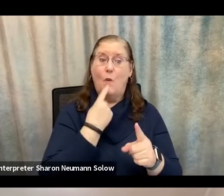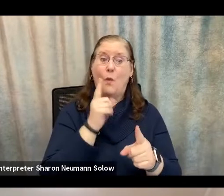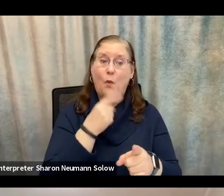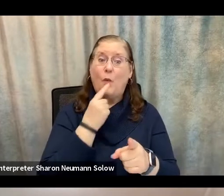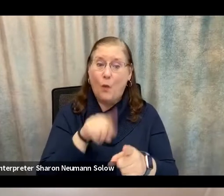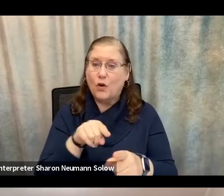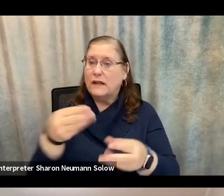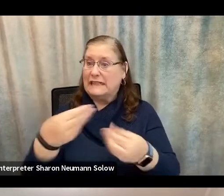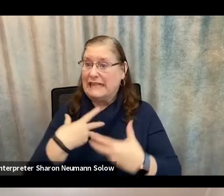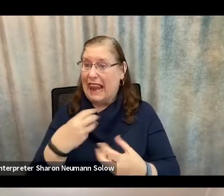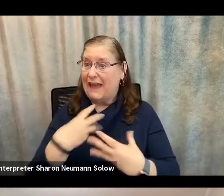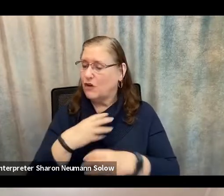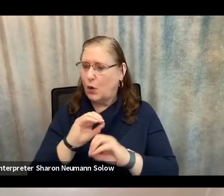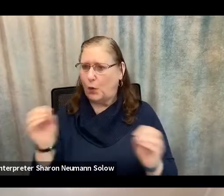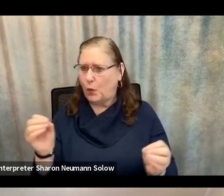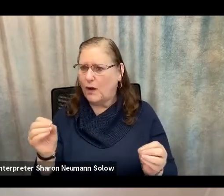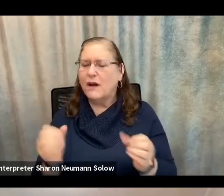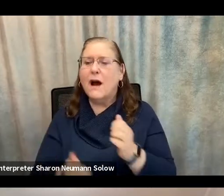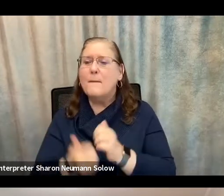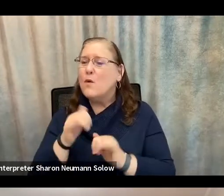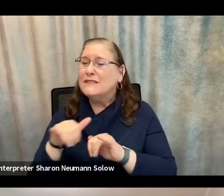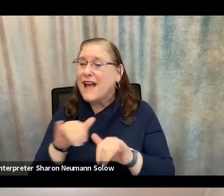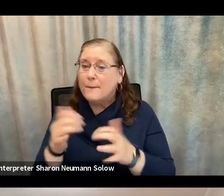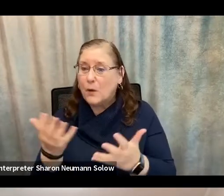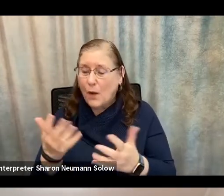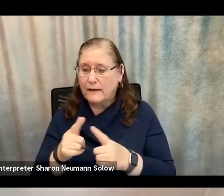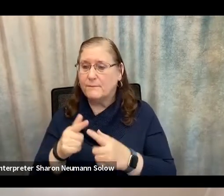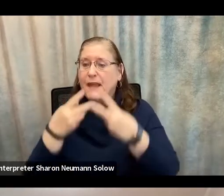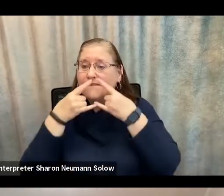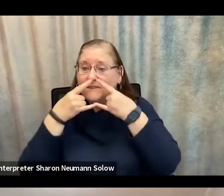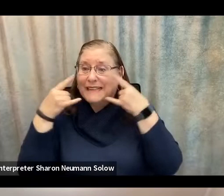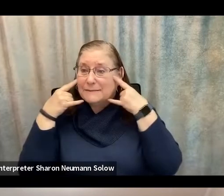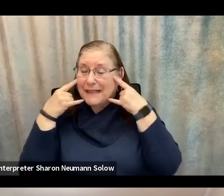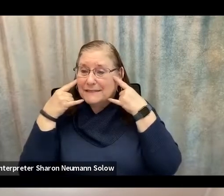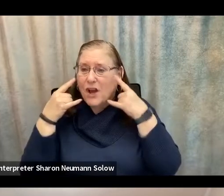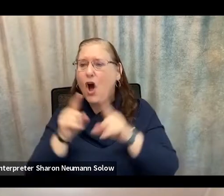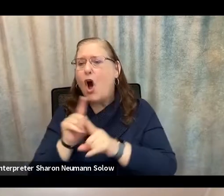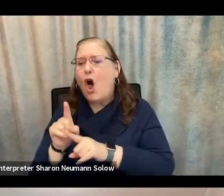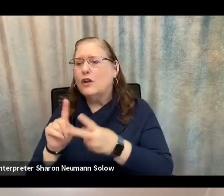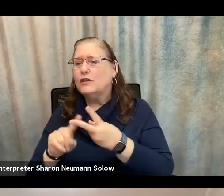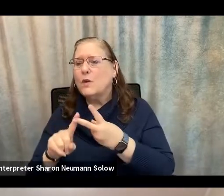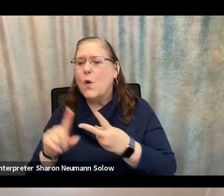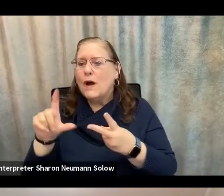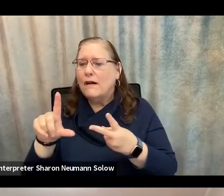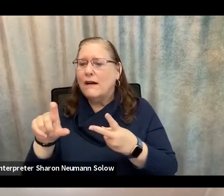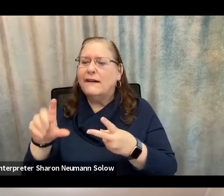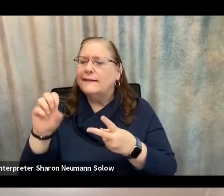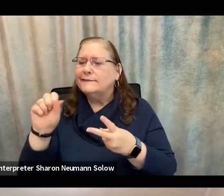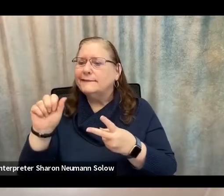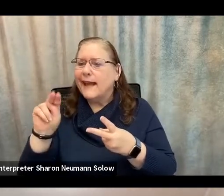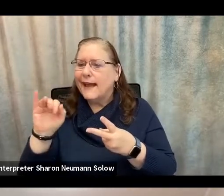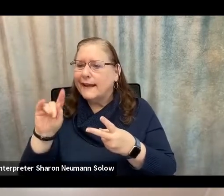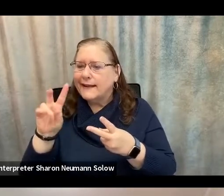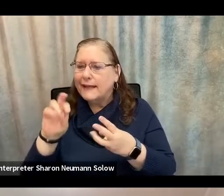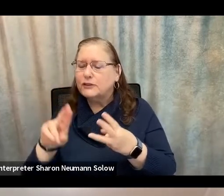common item reported but not delivered were face masks. But then we also have items like sanitizer, toilet paper,